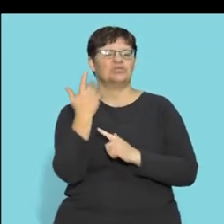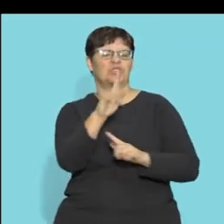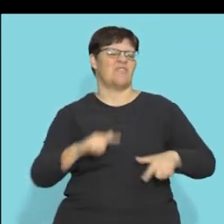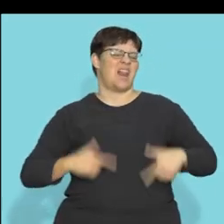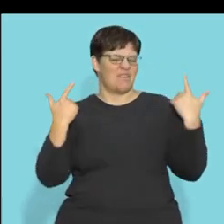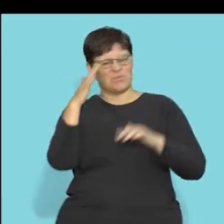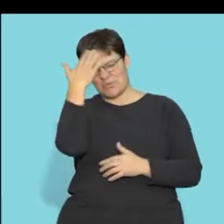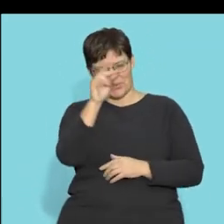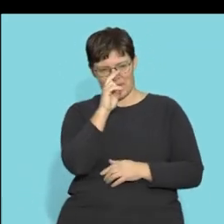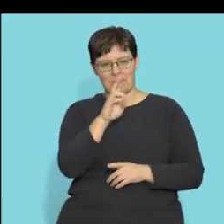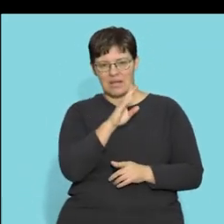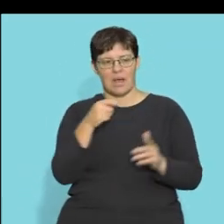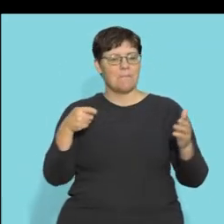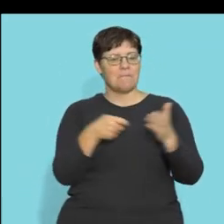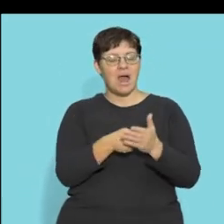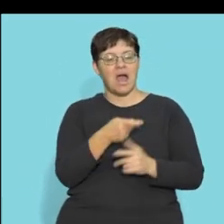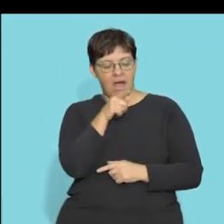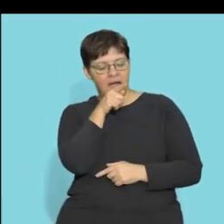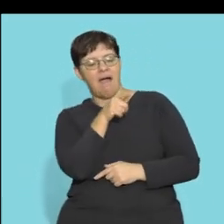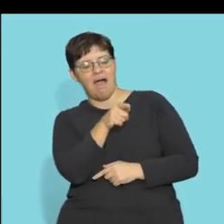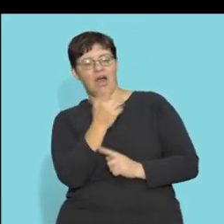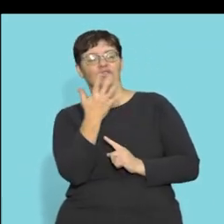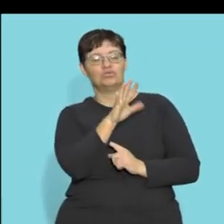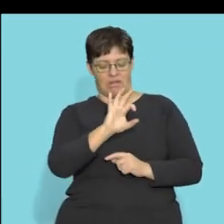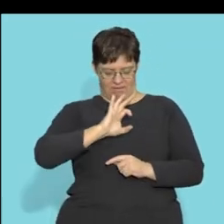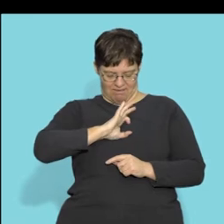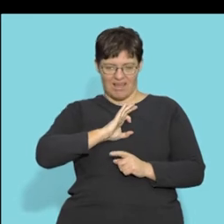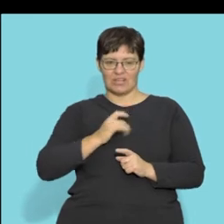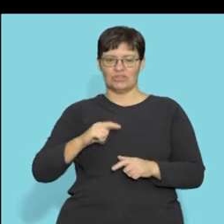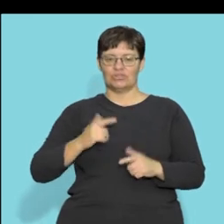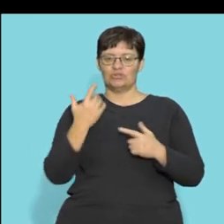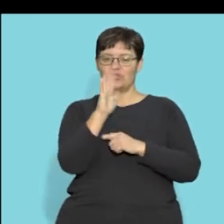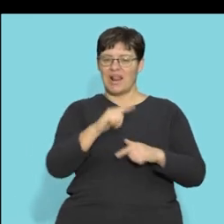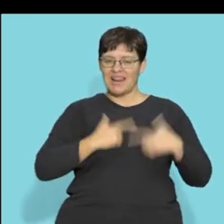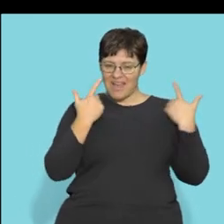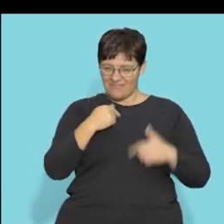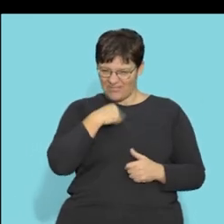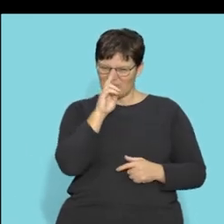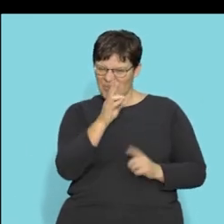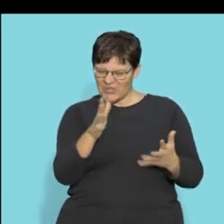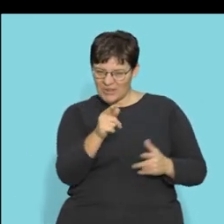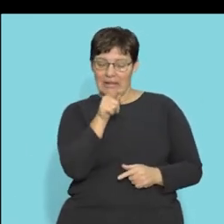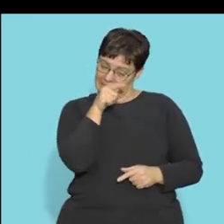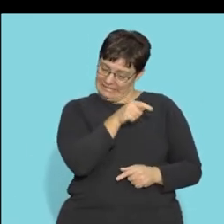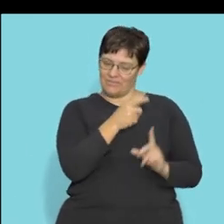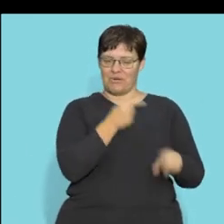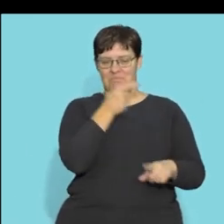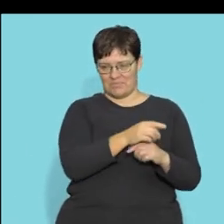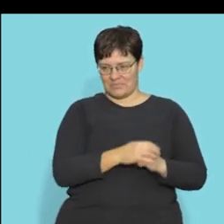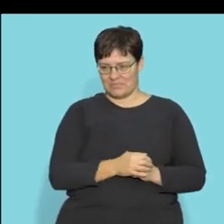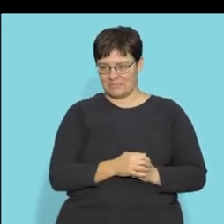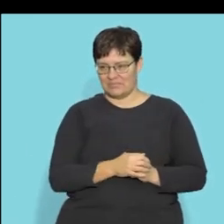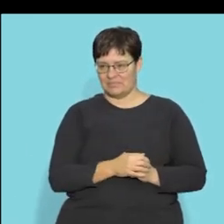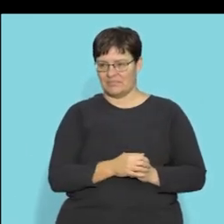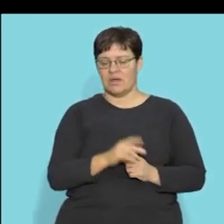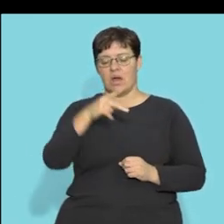tree of life but you don't need to know it but next time you buy a trinket with the tree of life note you know where it comes from all right and there's the brain